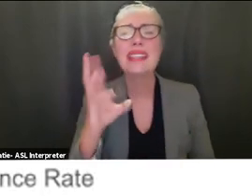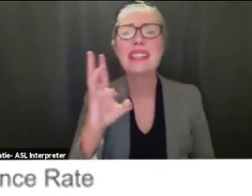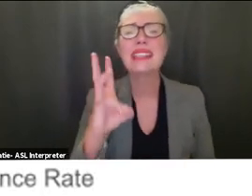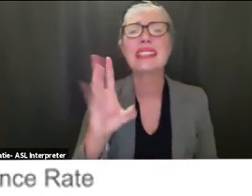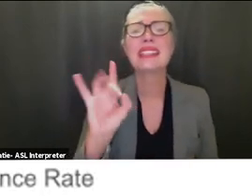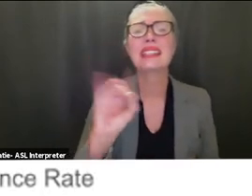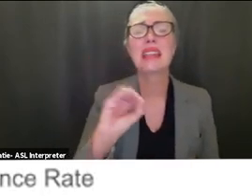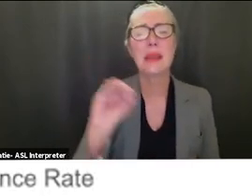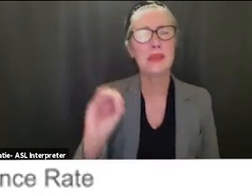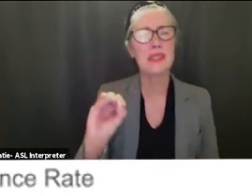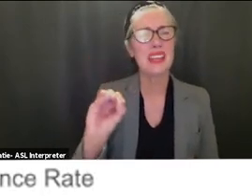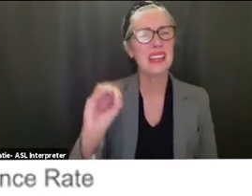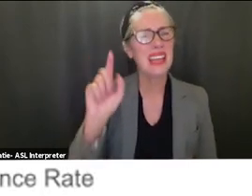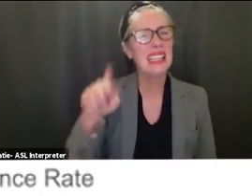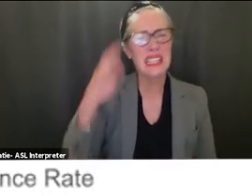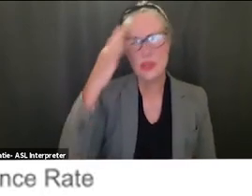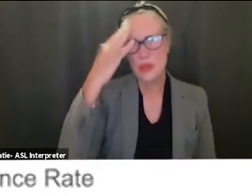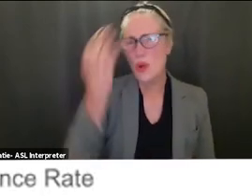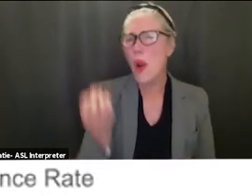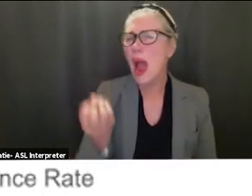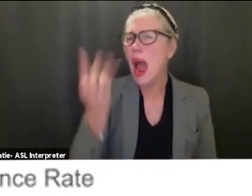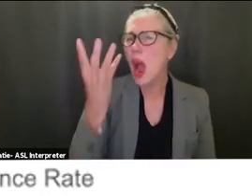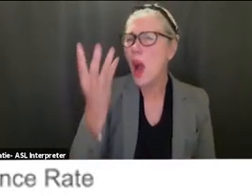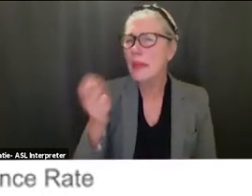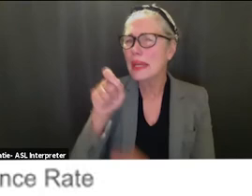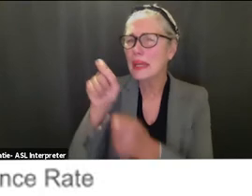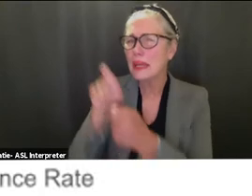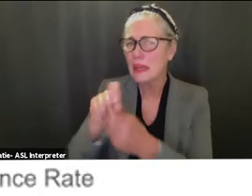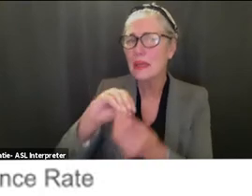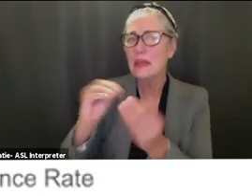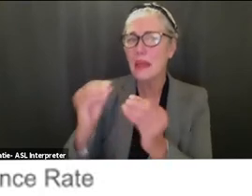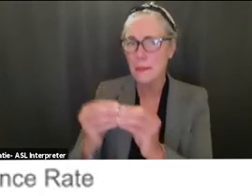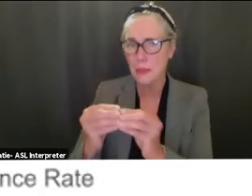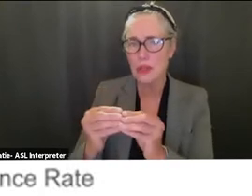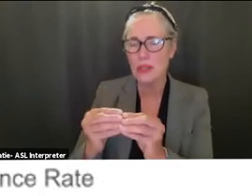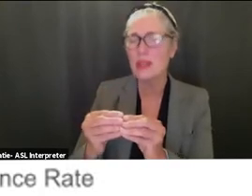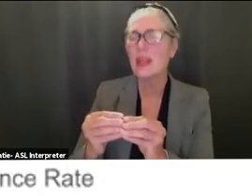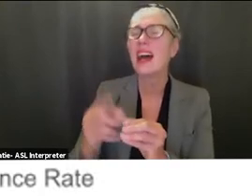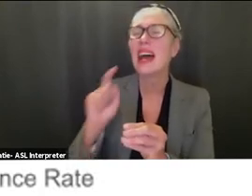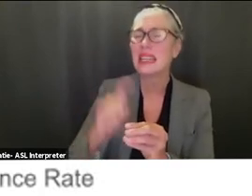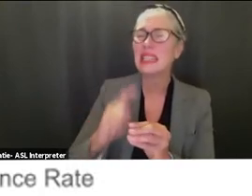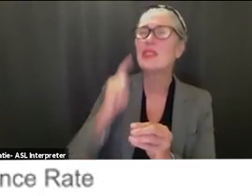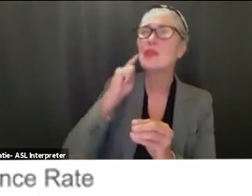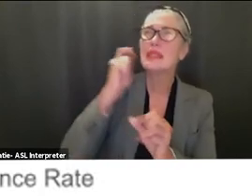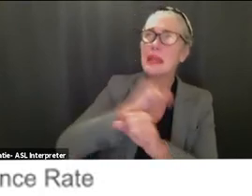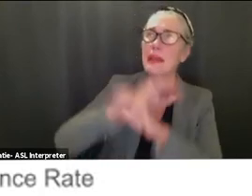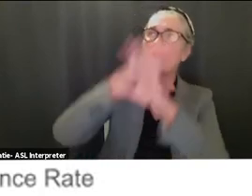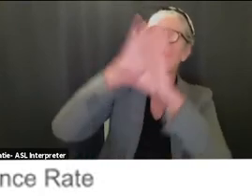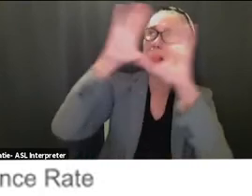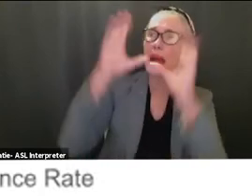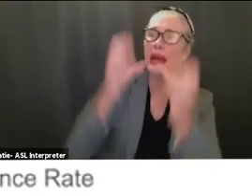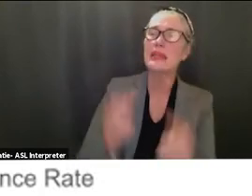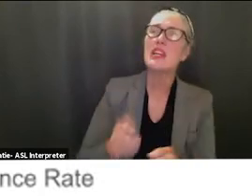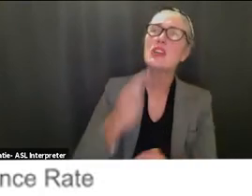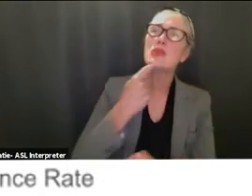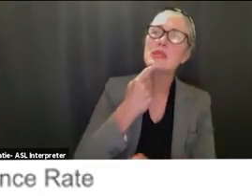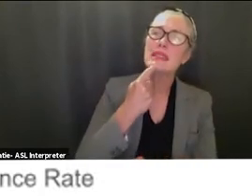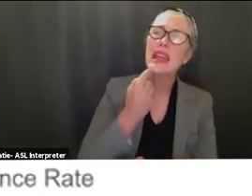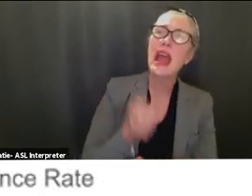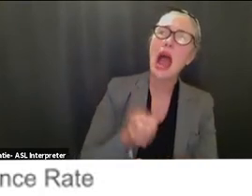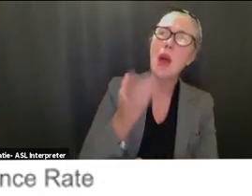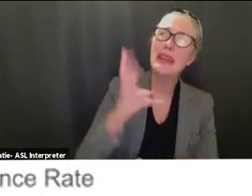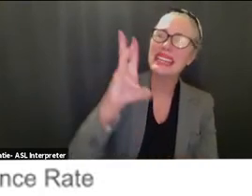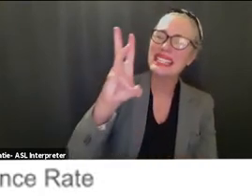how many i i that needs to make sense in my mind of how many students we are talking about